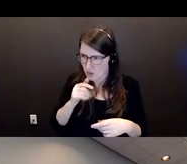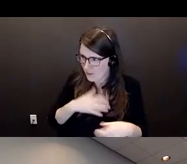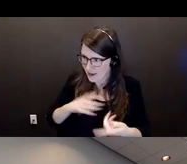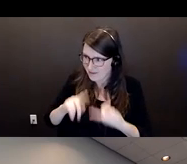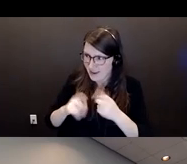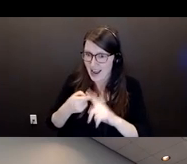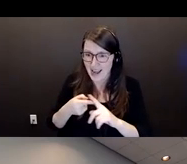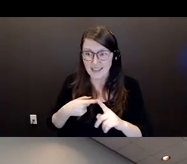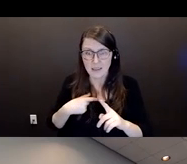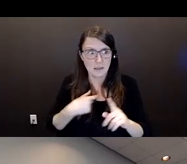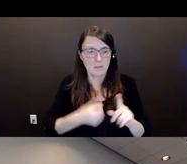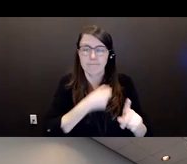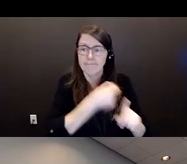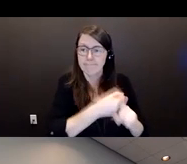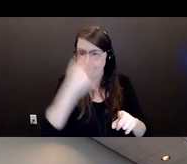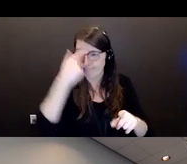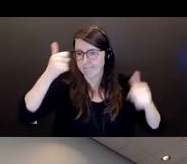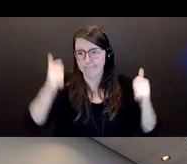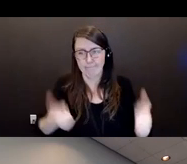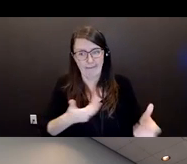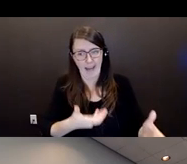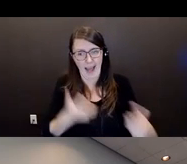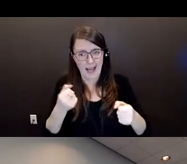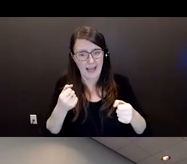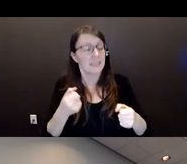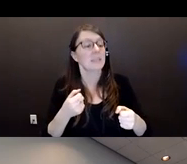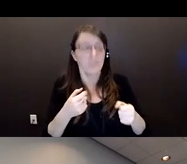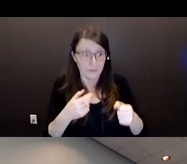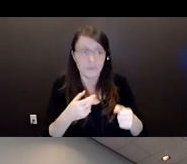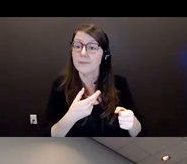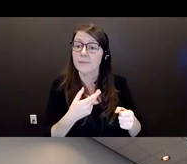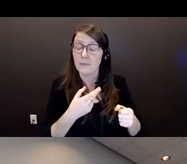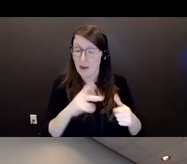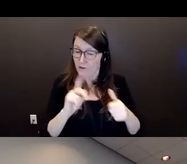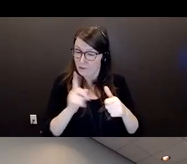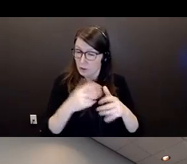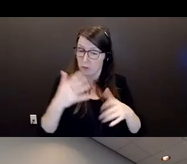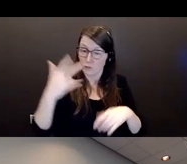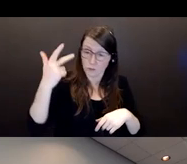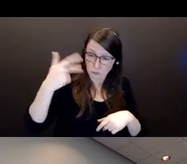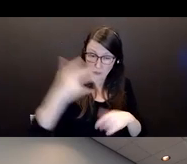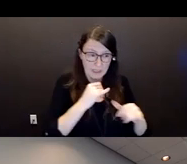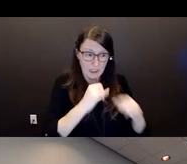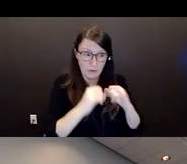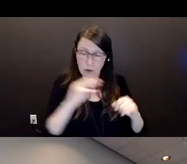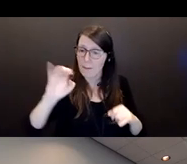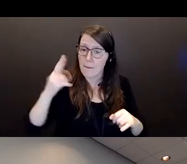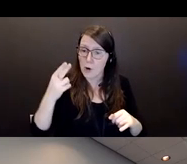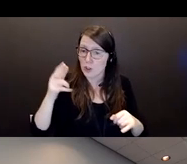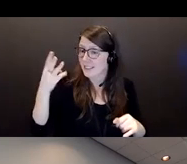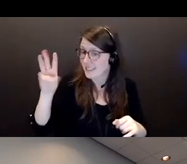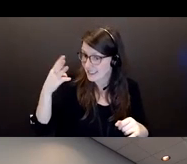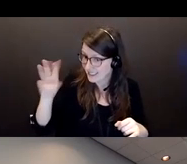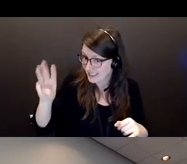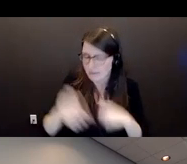I interviewed her on March 16, 2016. And I believe by November,